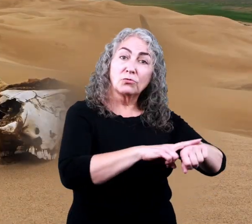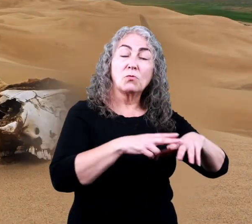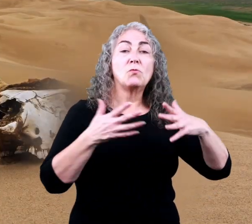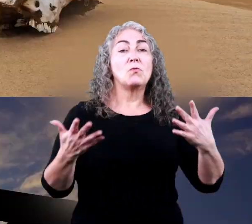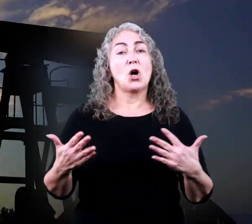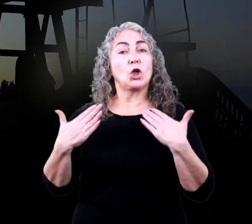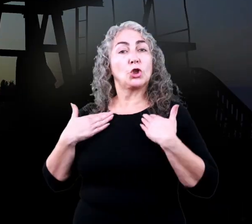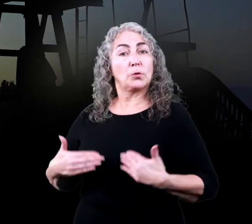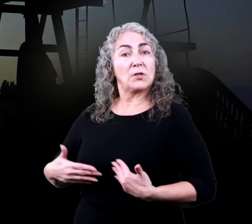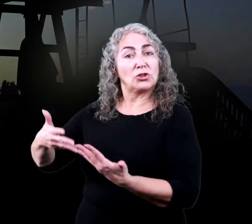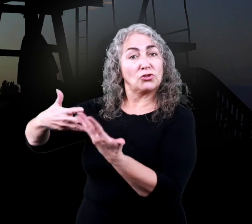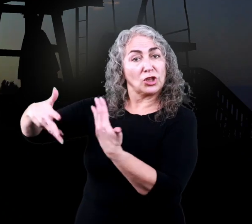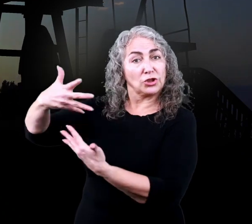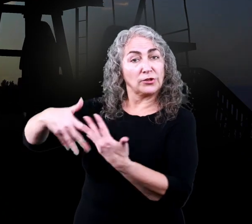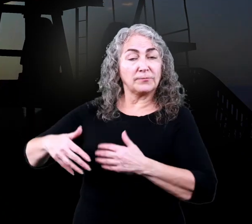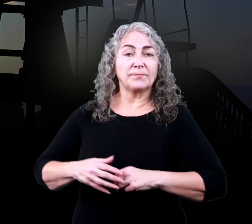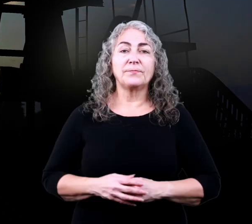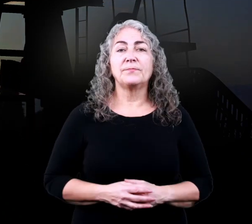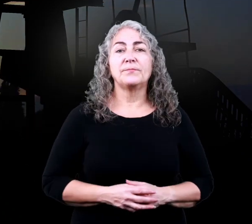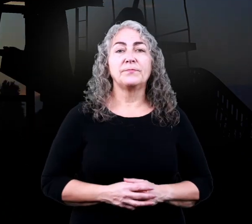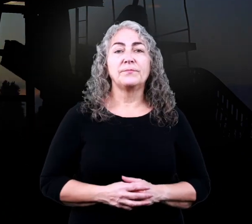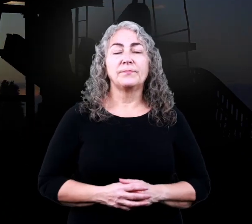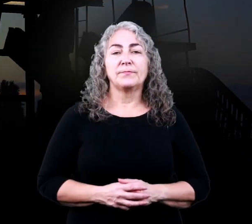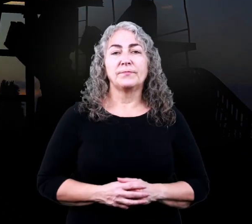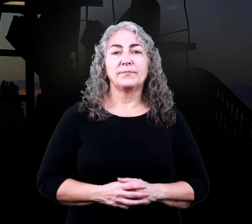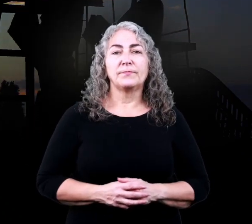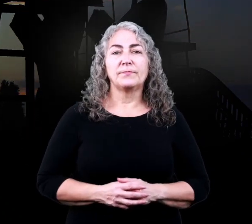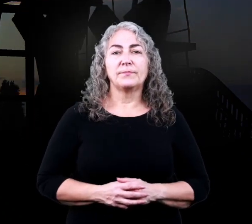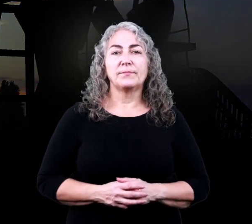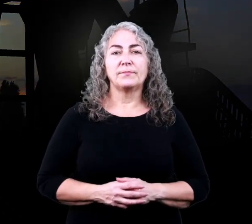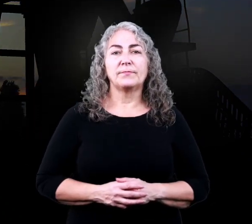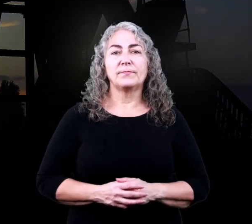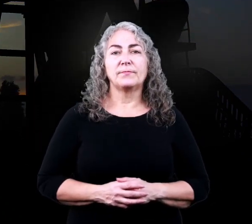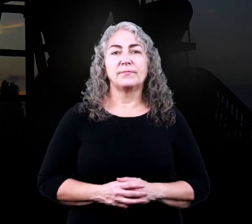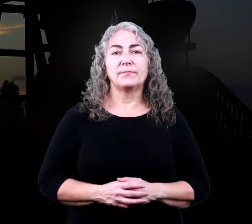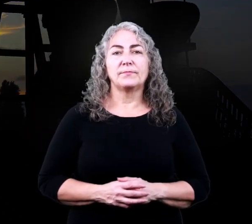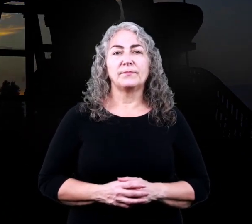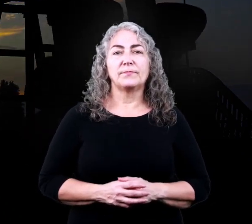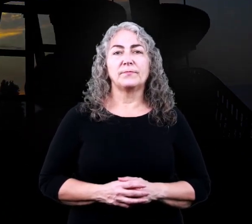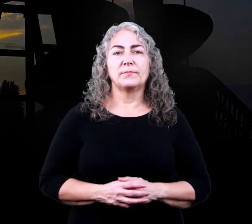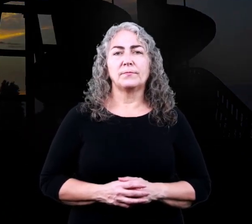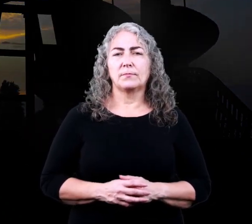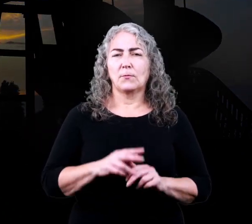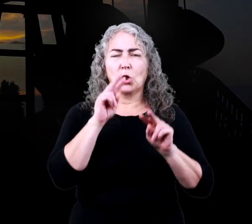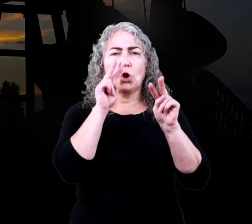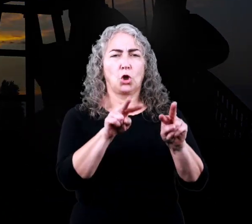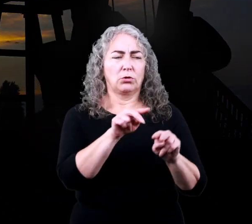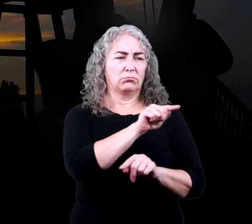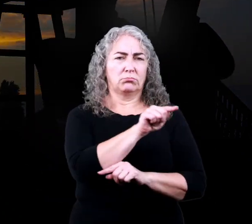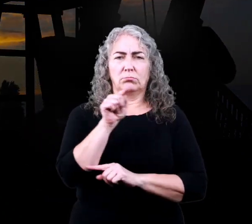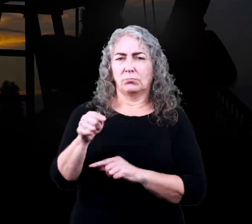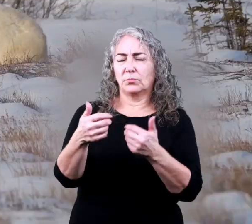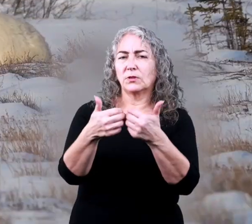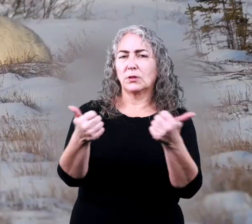or because of human interaction let's look at each of these separately